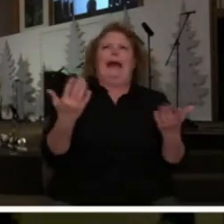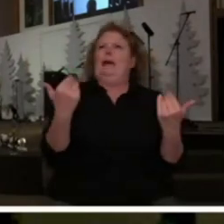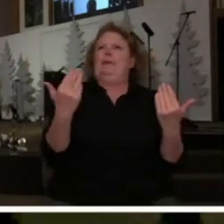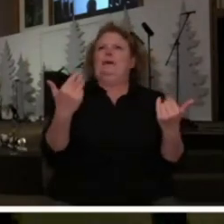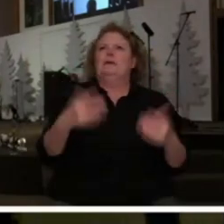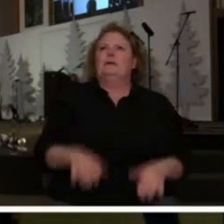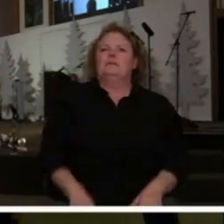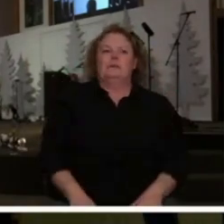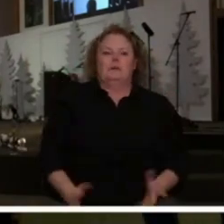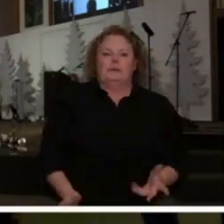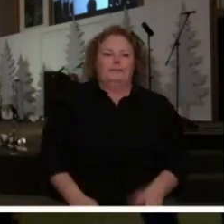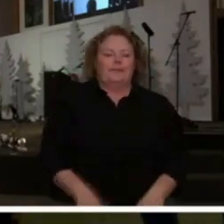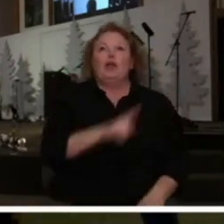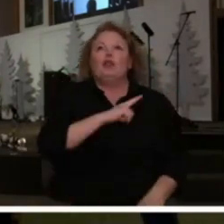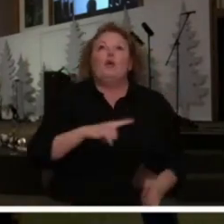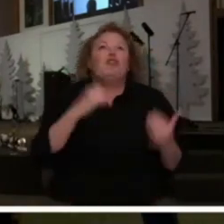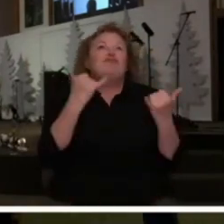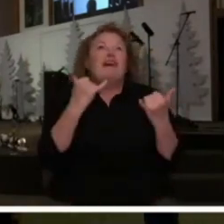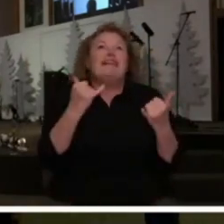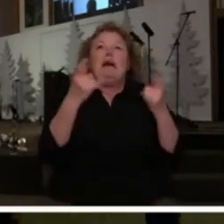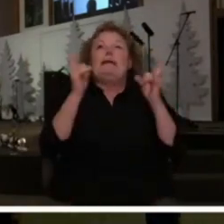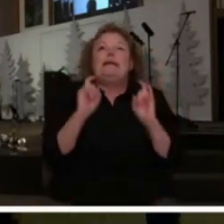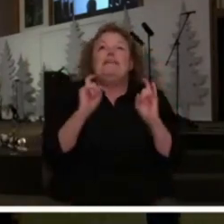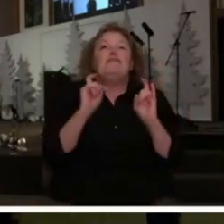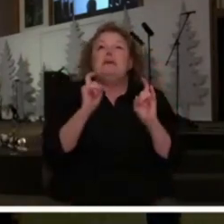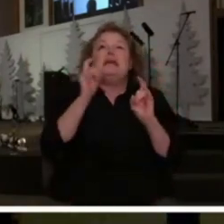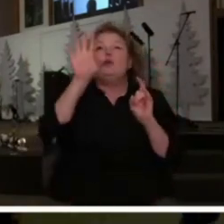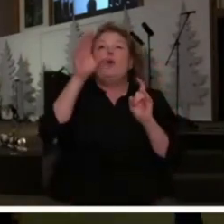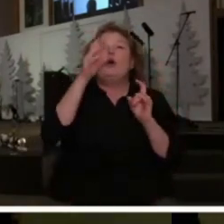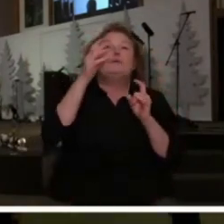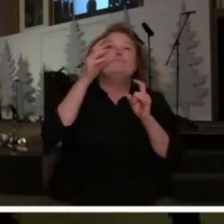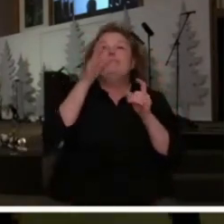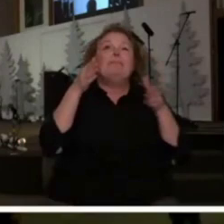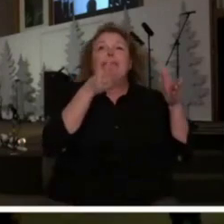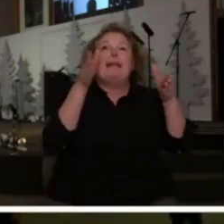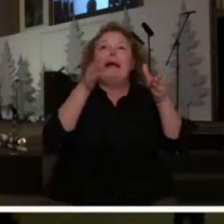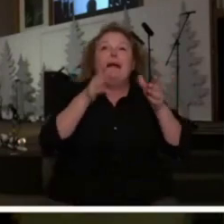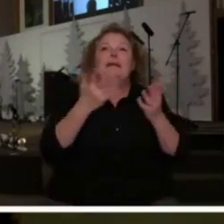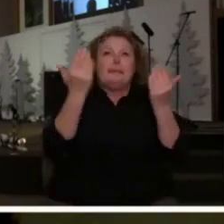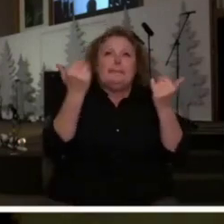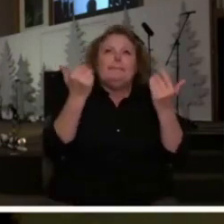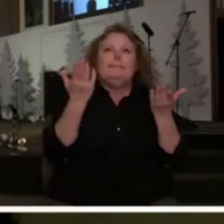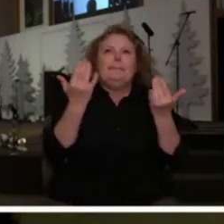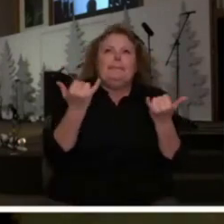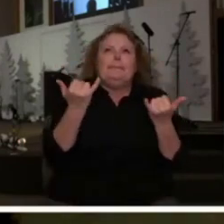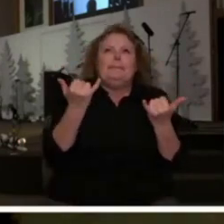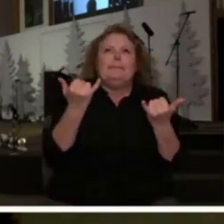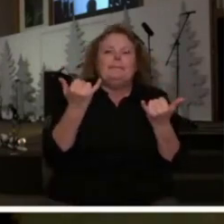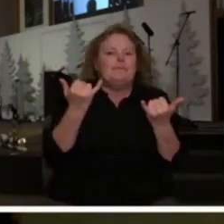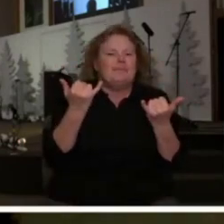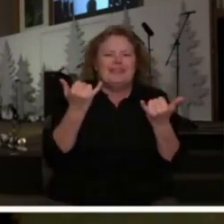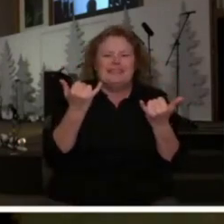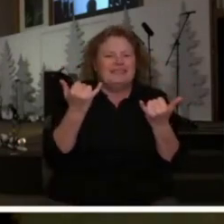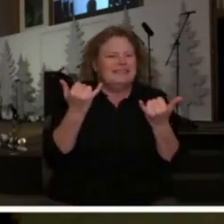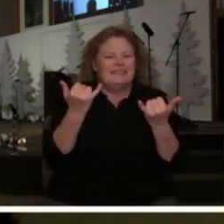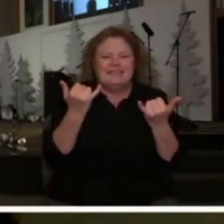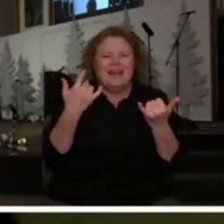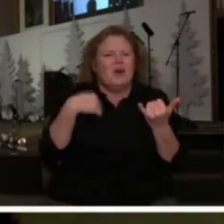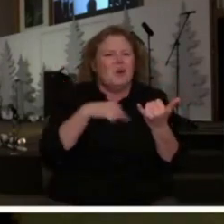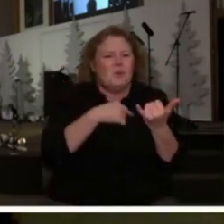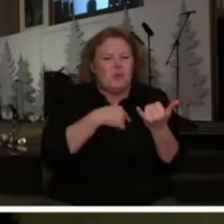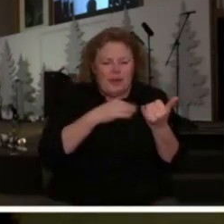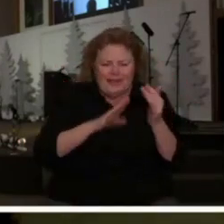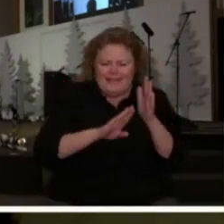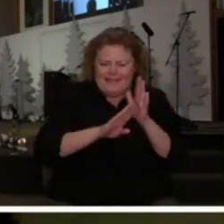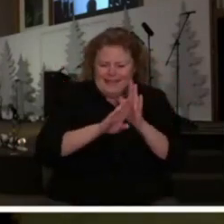Today I would like you to suddenly give me direction that I've been hoping for. And we begin to